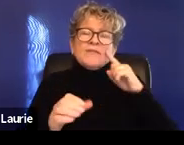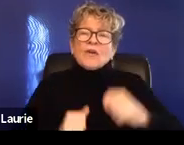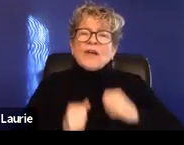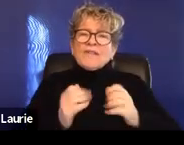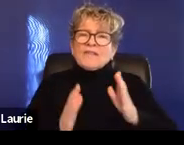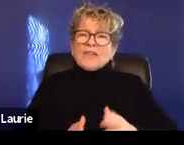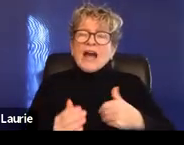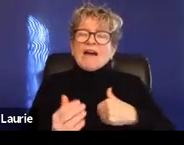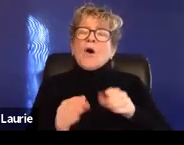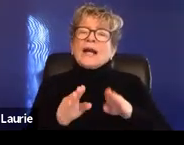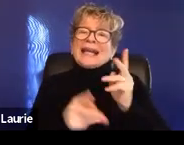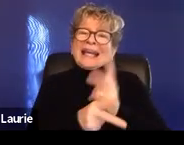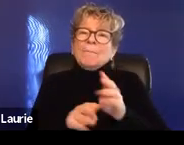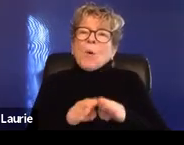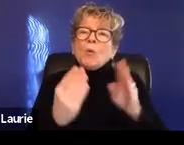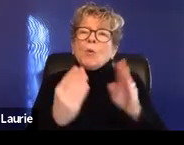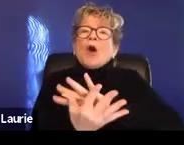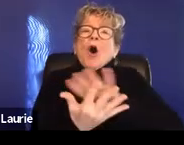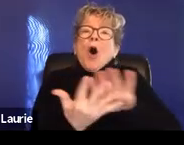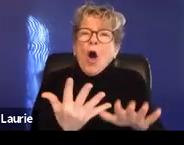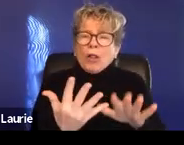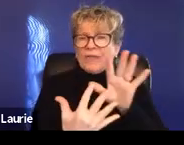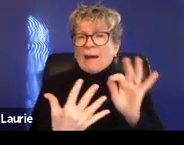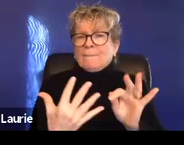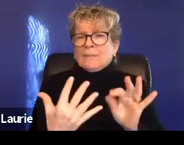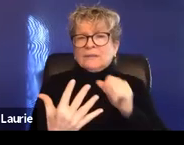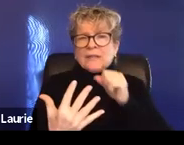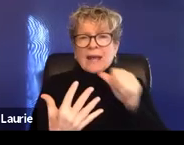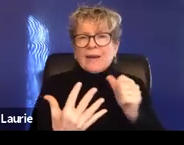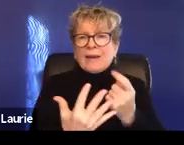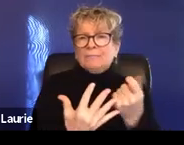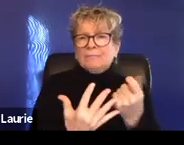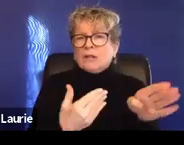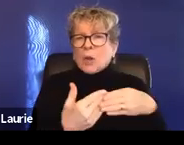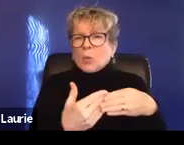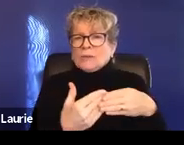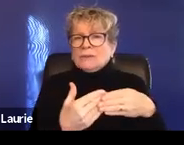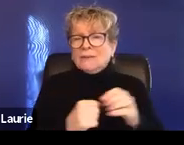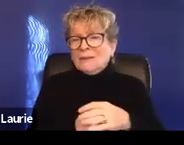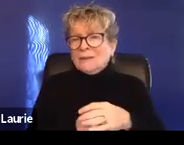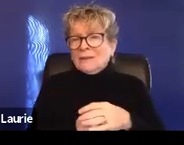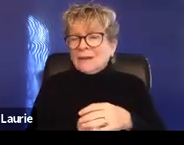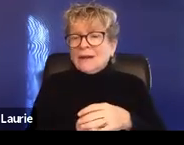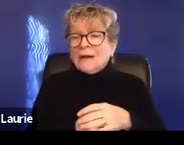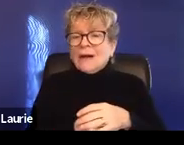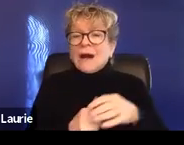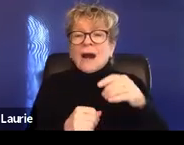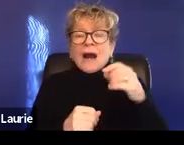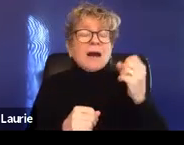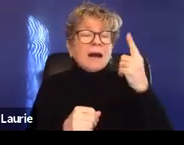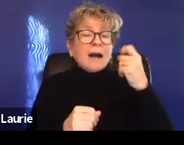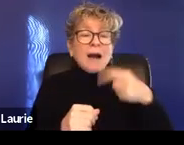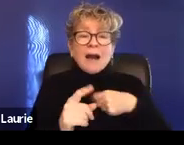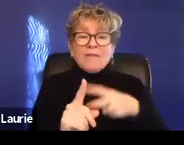the court process and I'm not closing the door on something. I've filed a sexual assault protection order and a stalking protection order